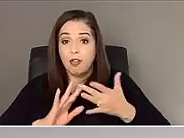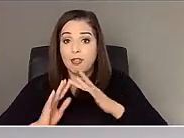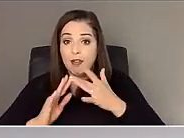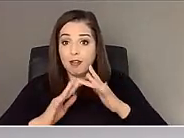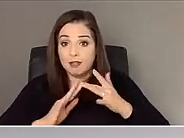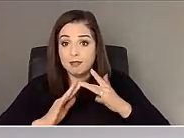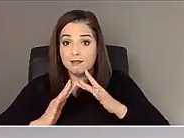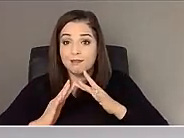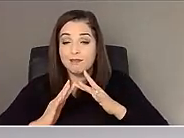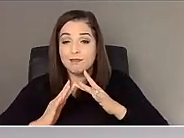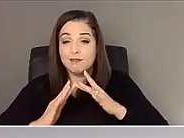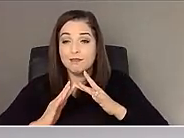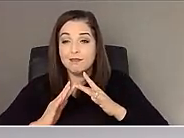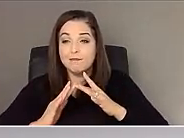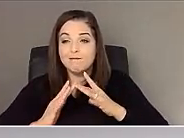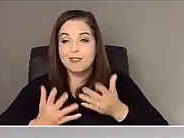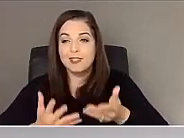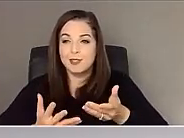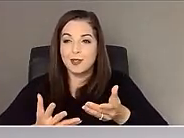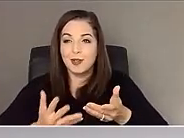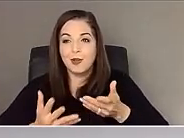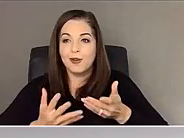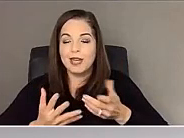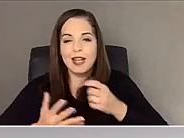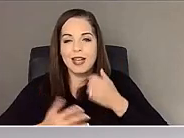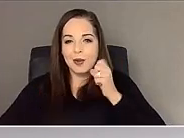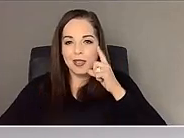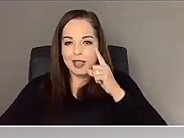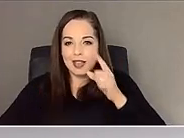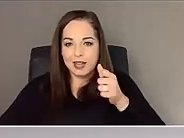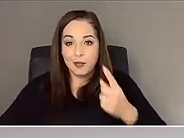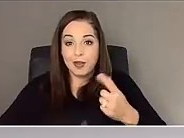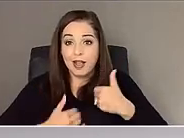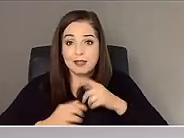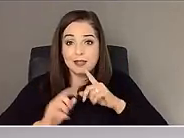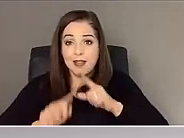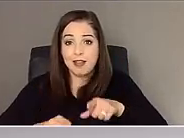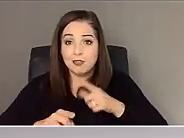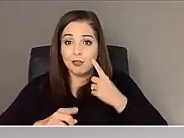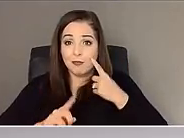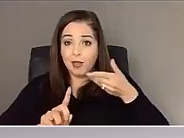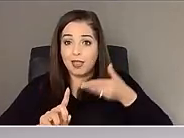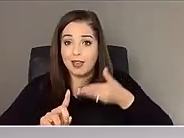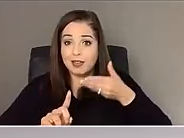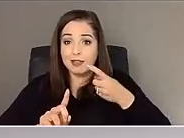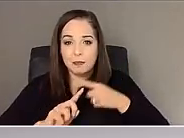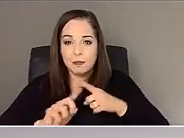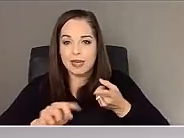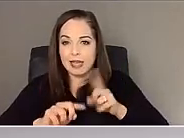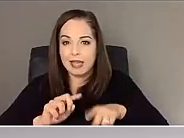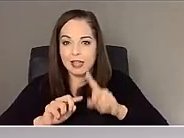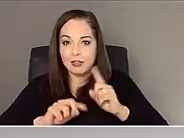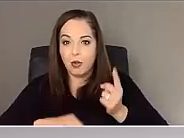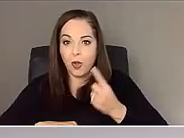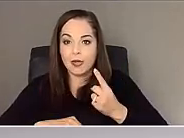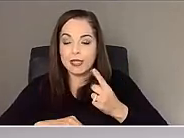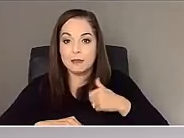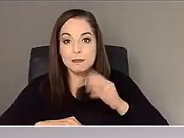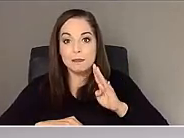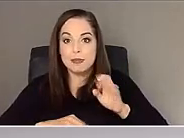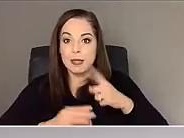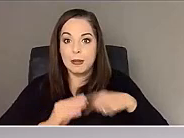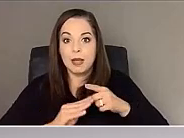I, I mean, I don't think anybody has the answer to that, but it can't always just be about